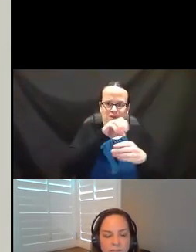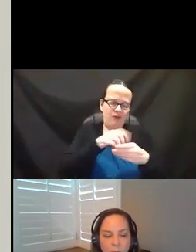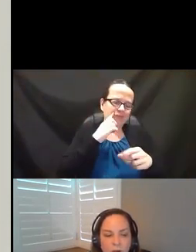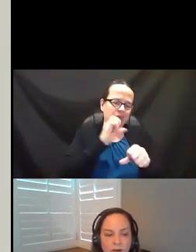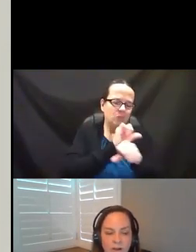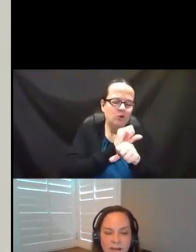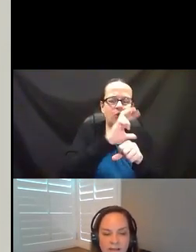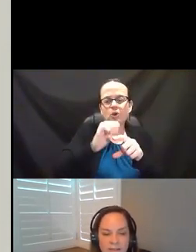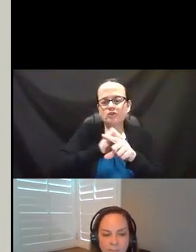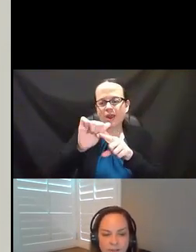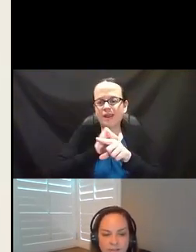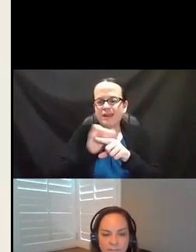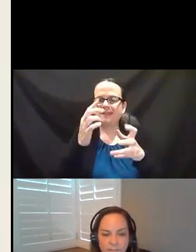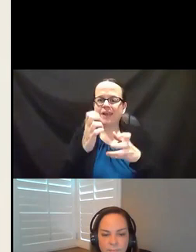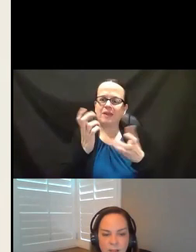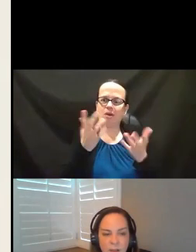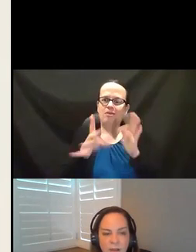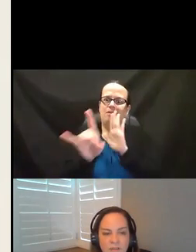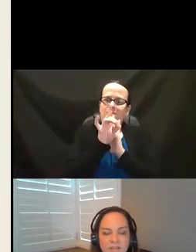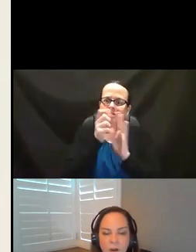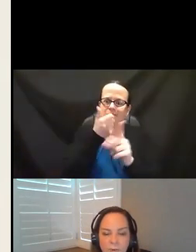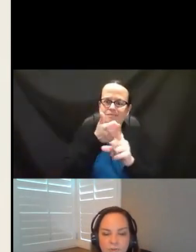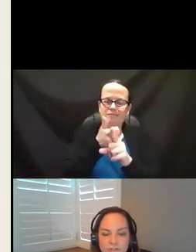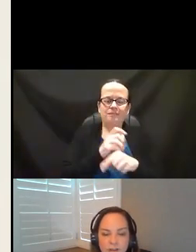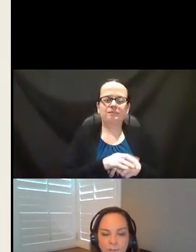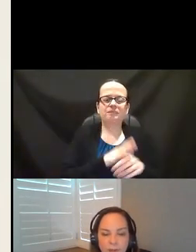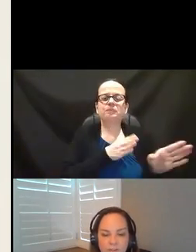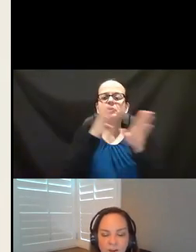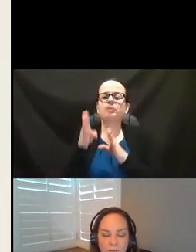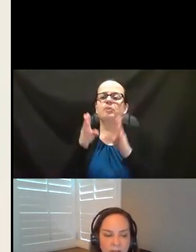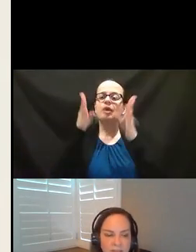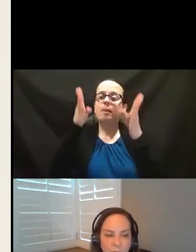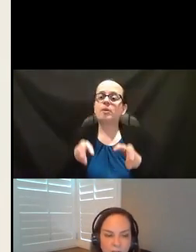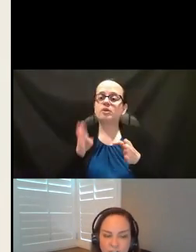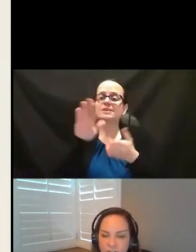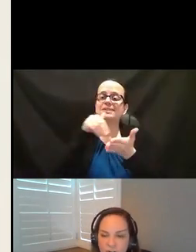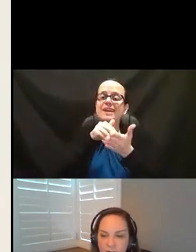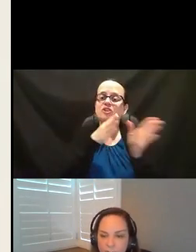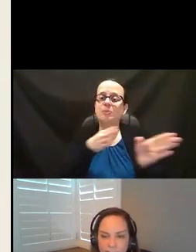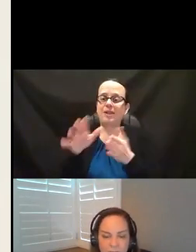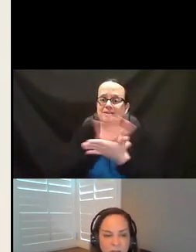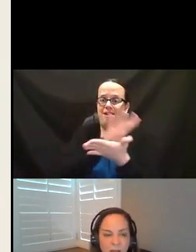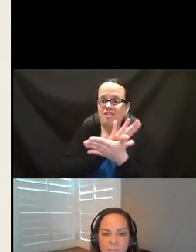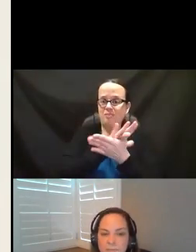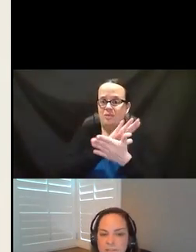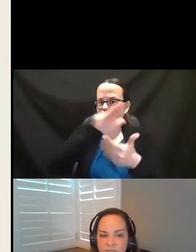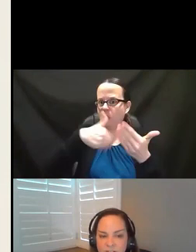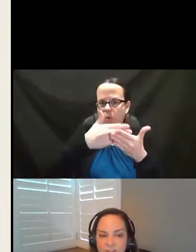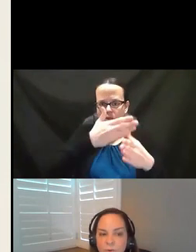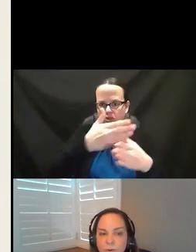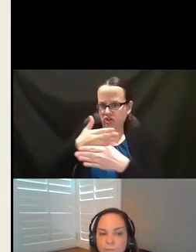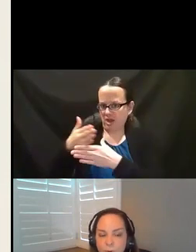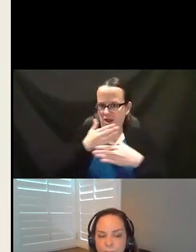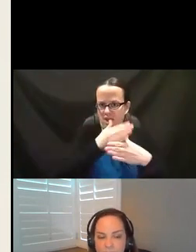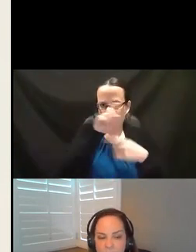training that they want. Next slide, please. This is our person-centered plan document that we all share. It's specific